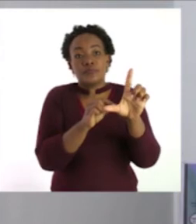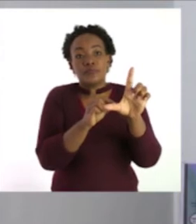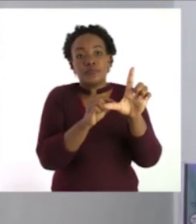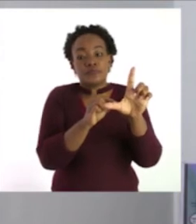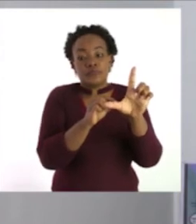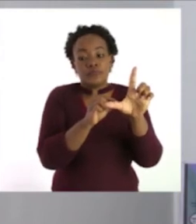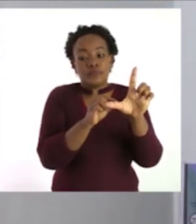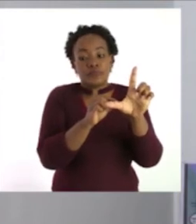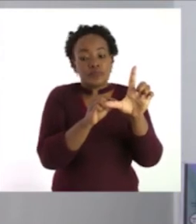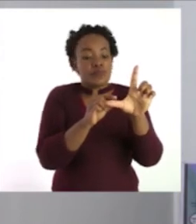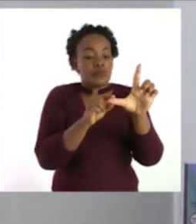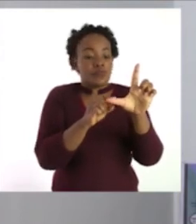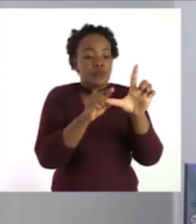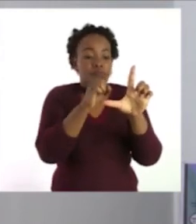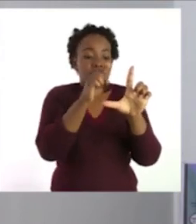join.